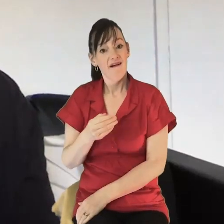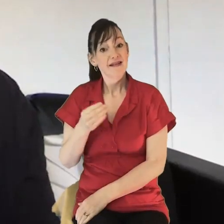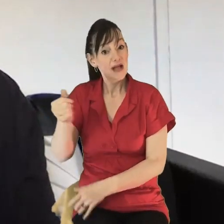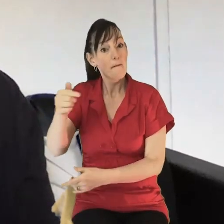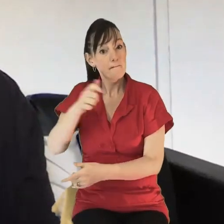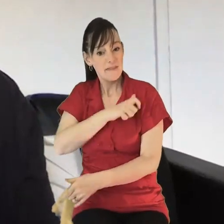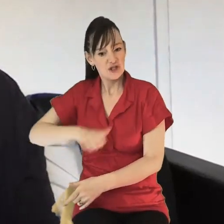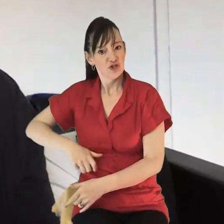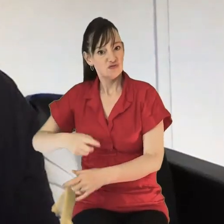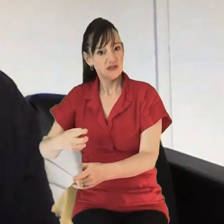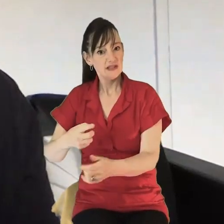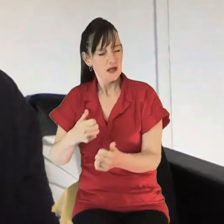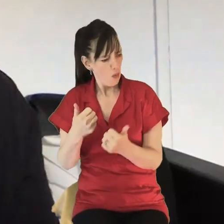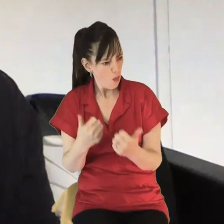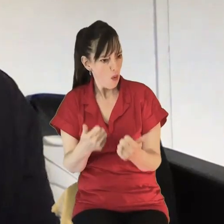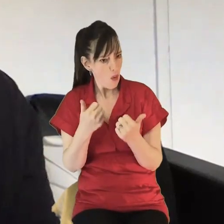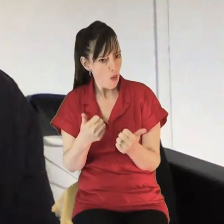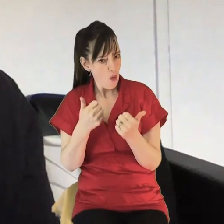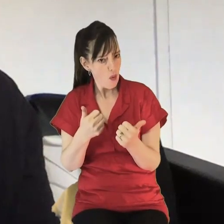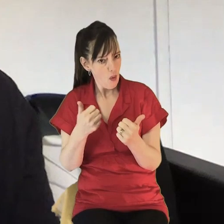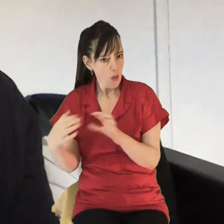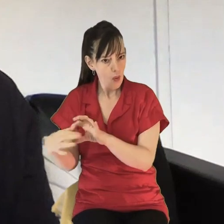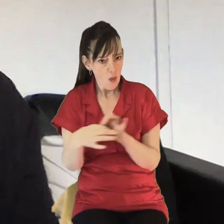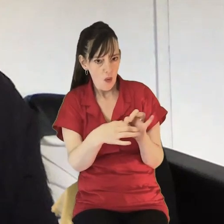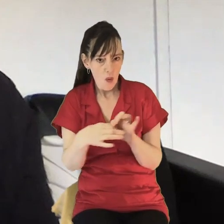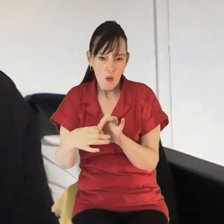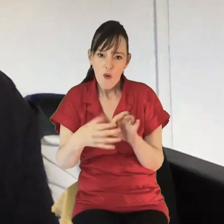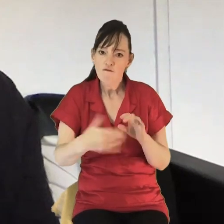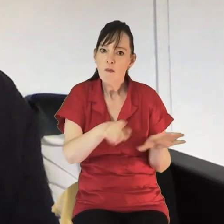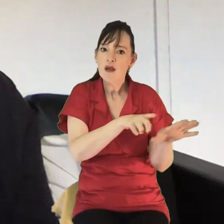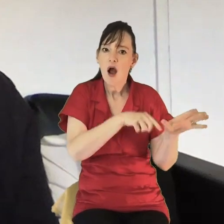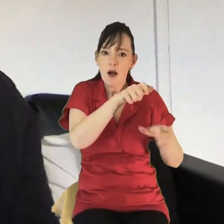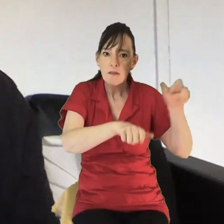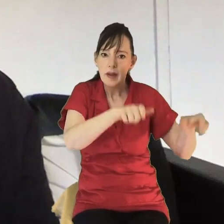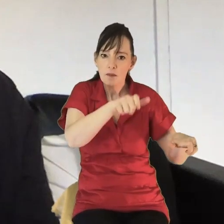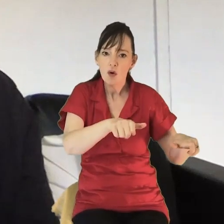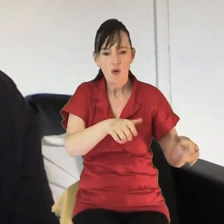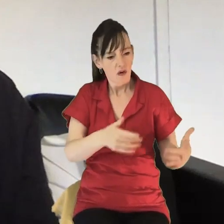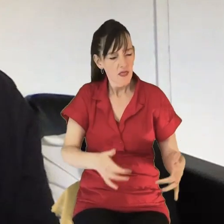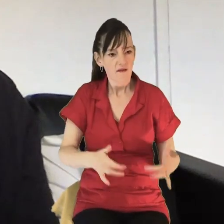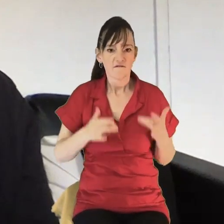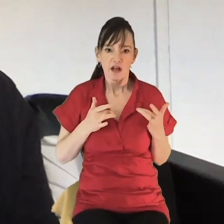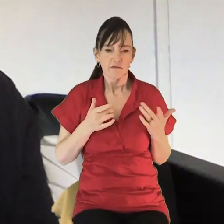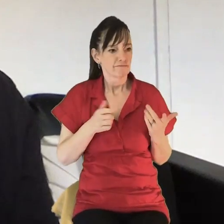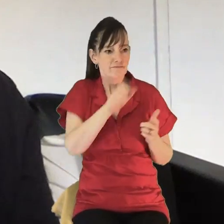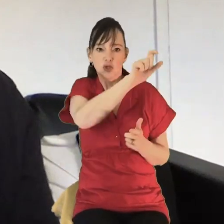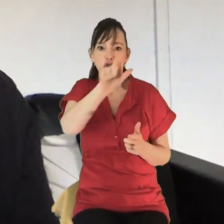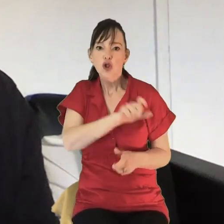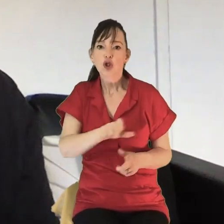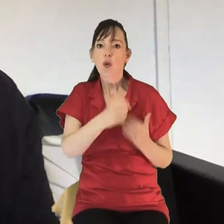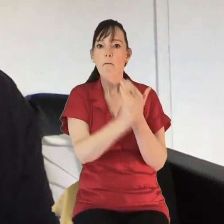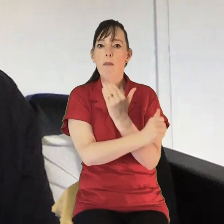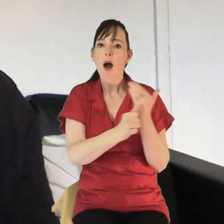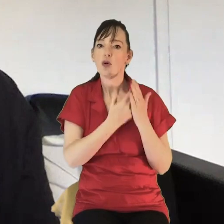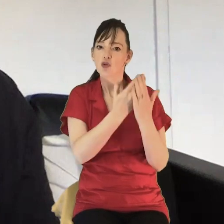said that they've had a really good engagement from young people who have actually connected with the Zoom Bible studies